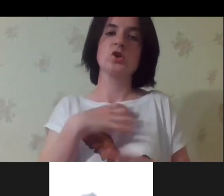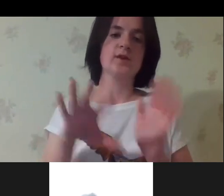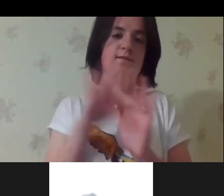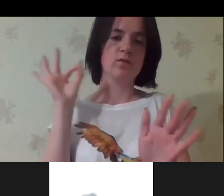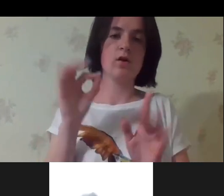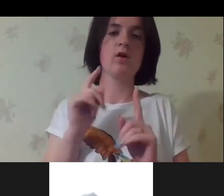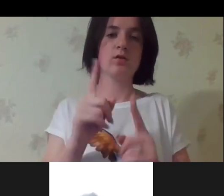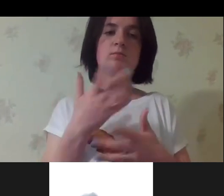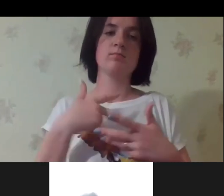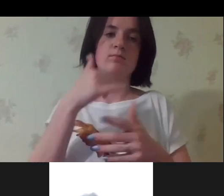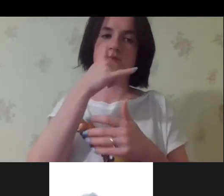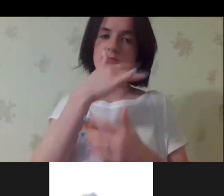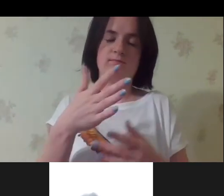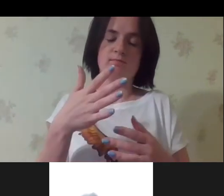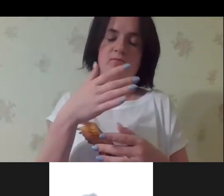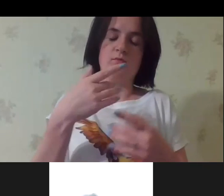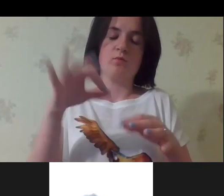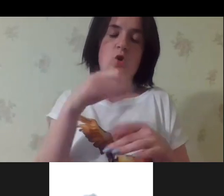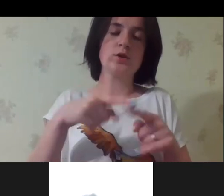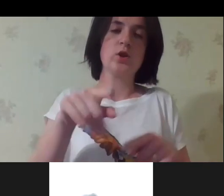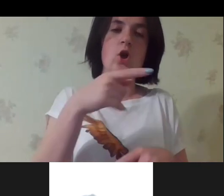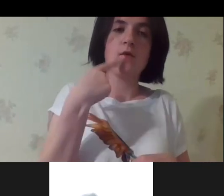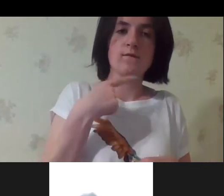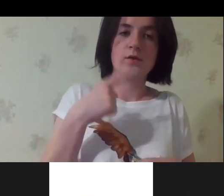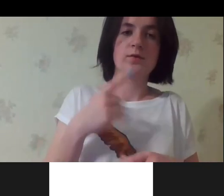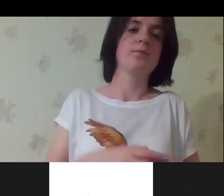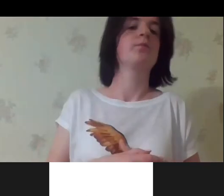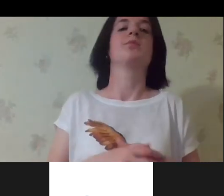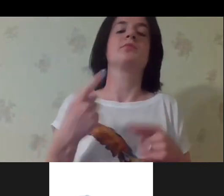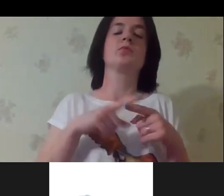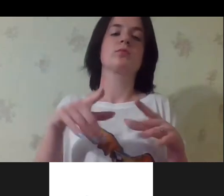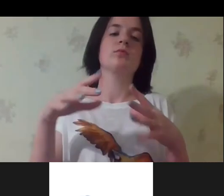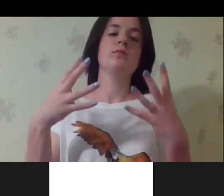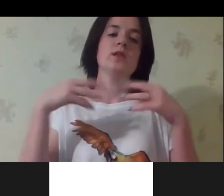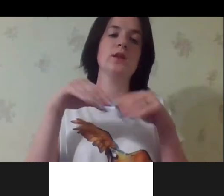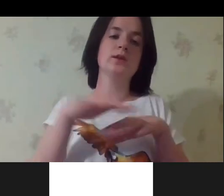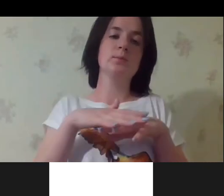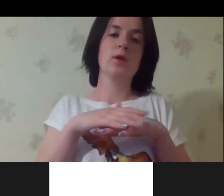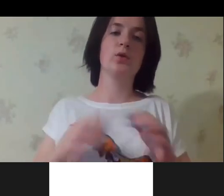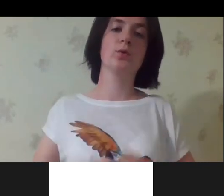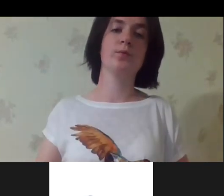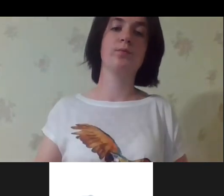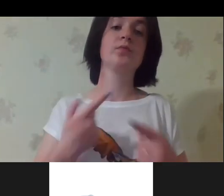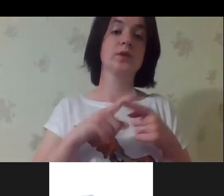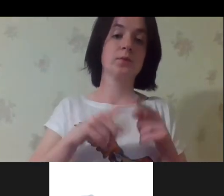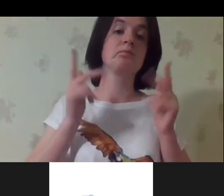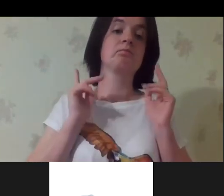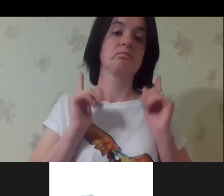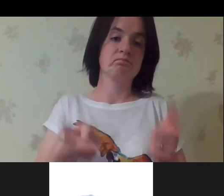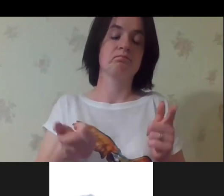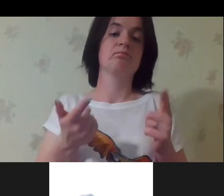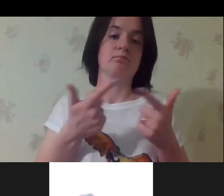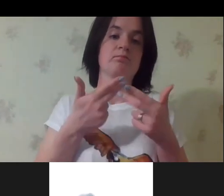Sorry, it's a difficult choice to make. But we must raise this voice and we must speak this out.